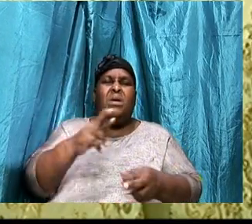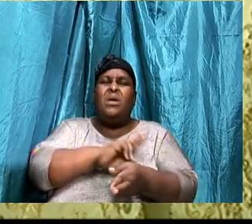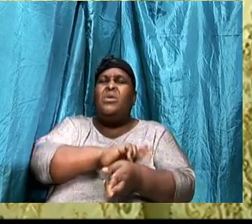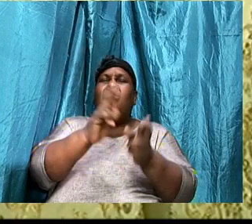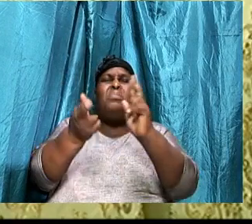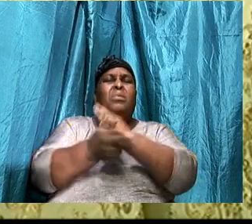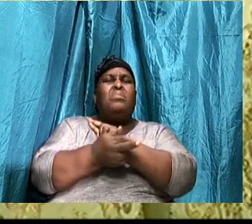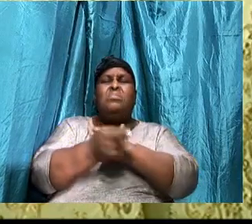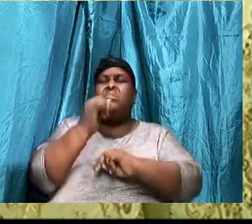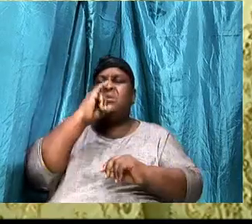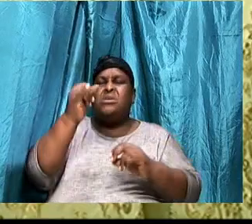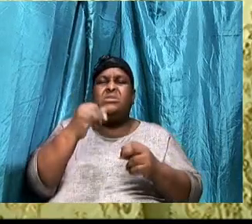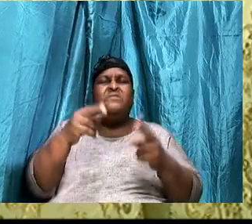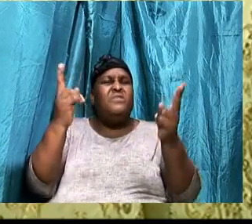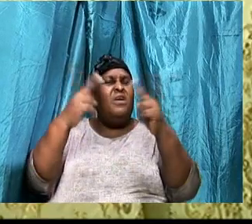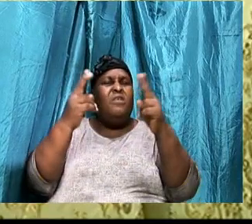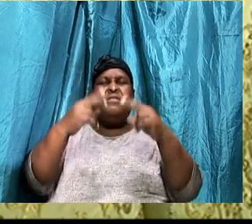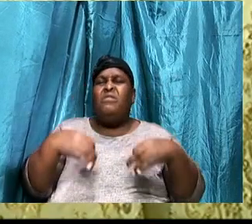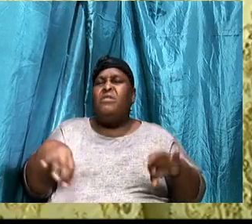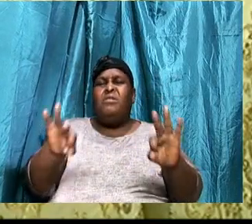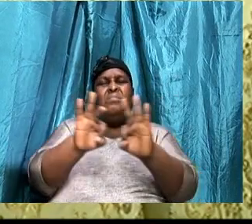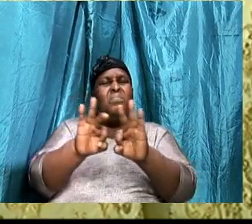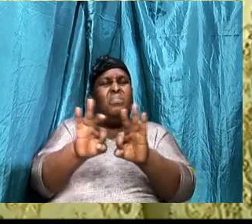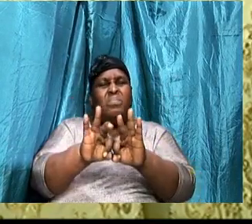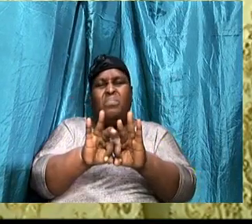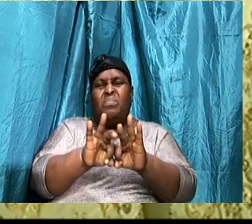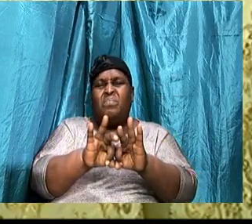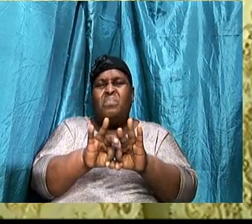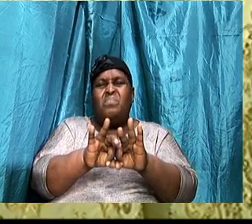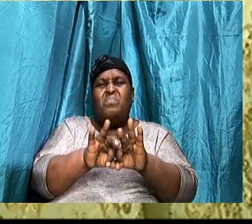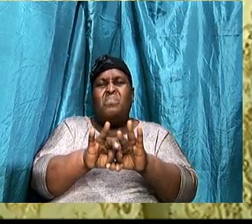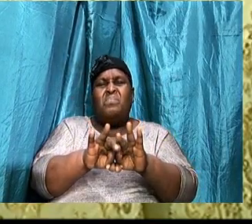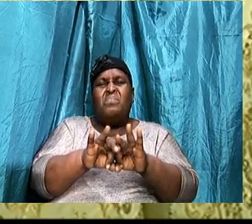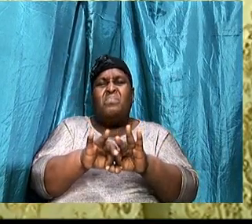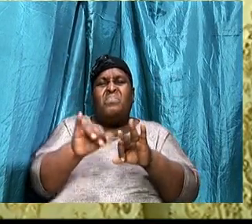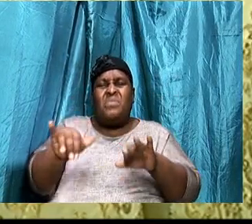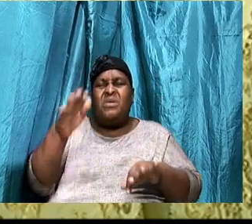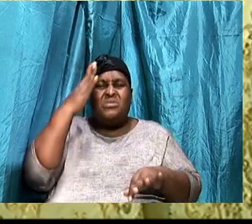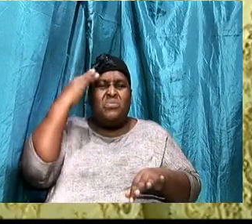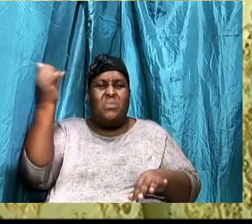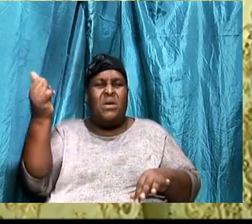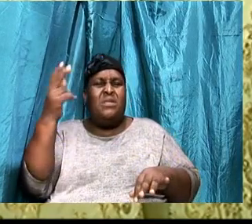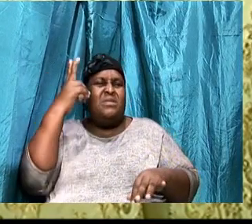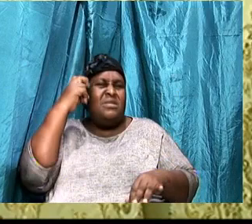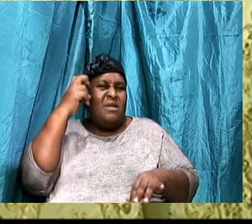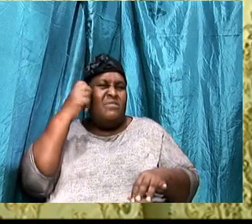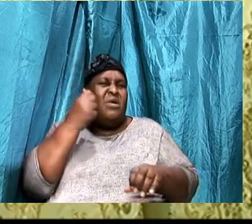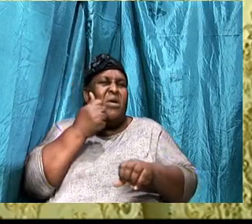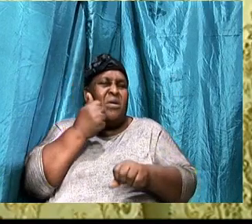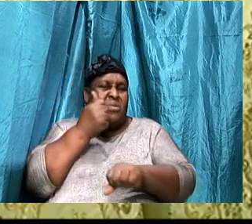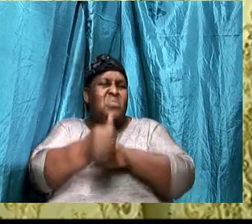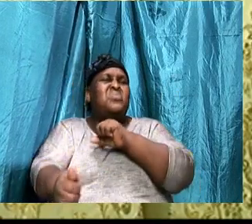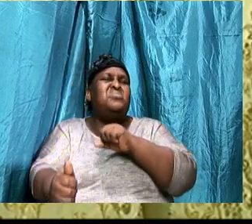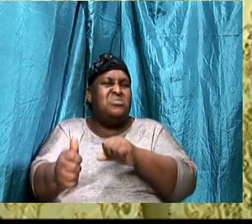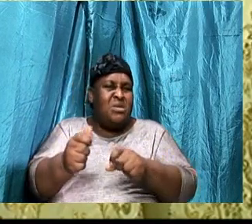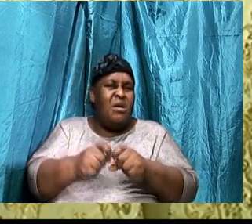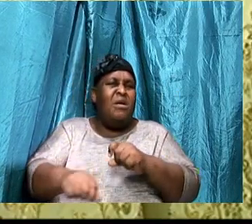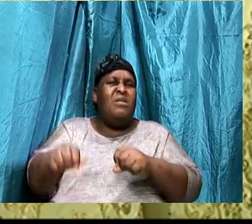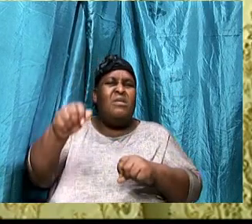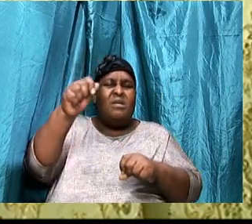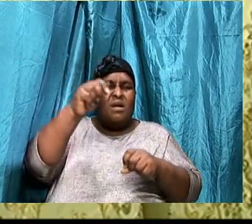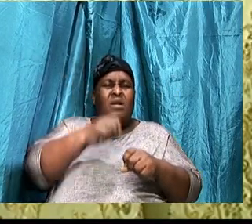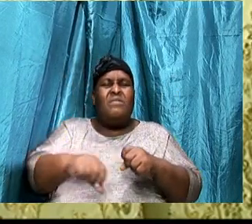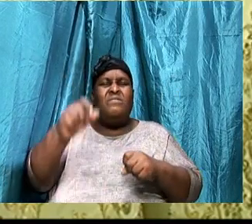The adversary, He is an accuser, He is a blamer, Of the bridging, But I want you to know, That Jesus took that